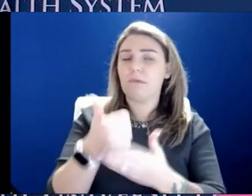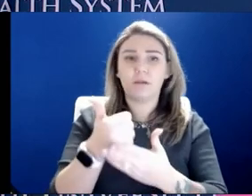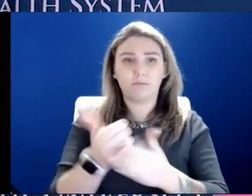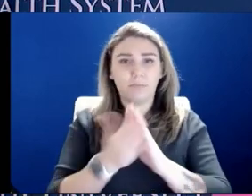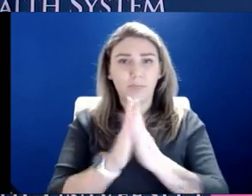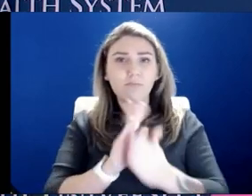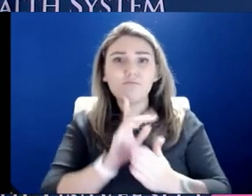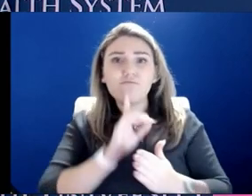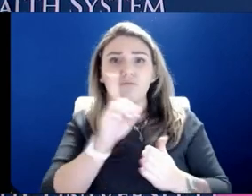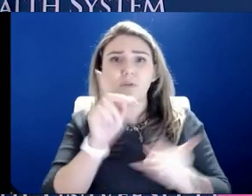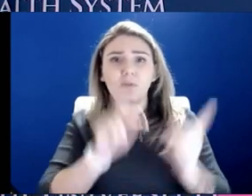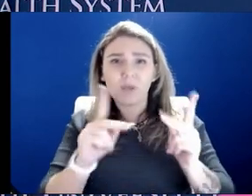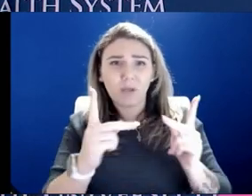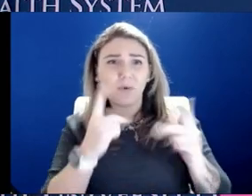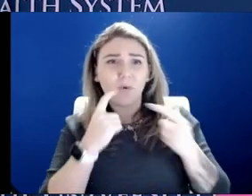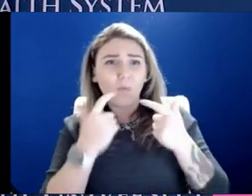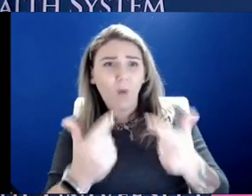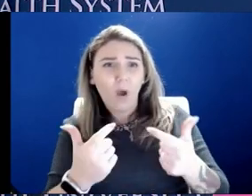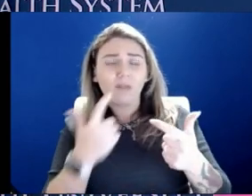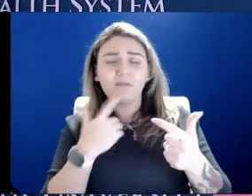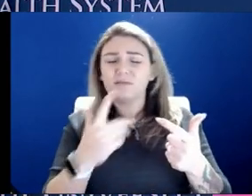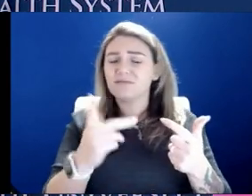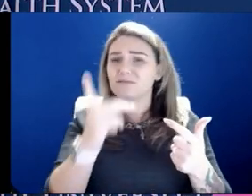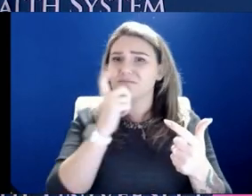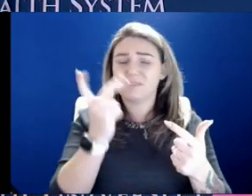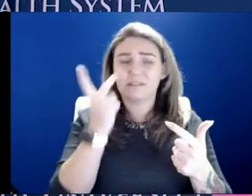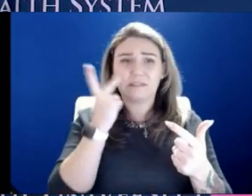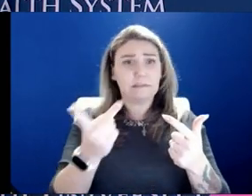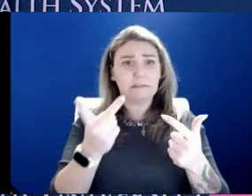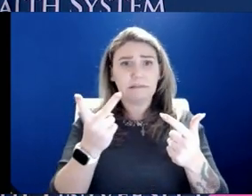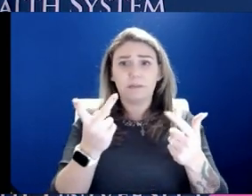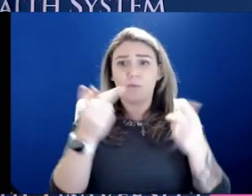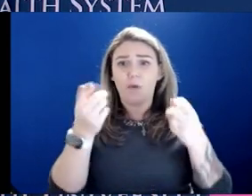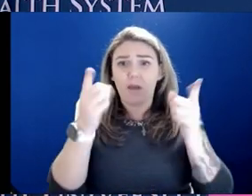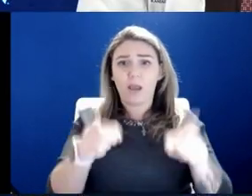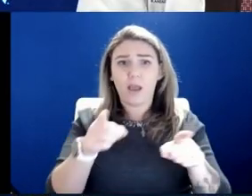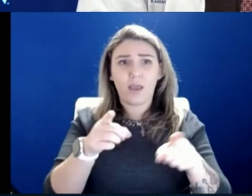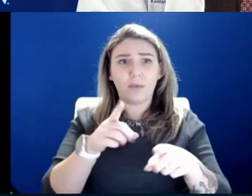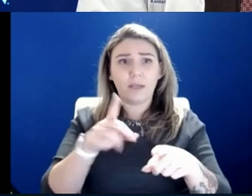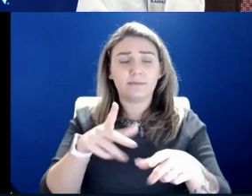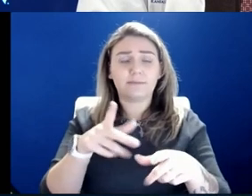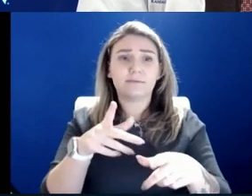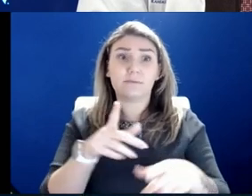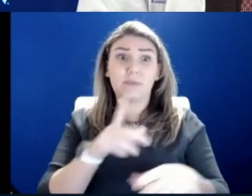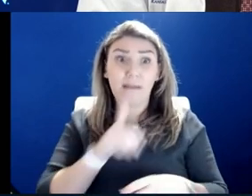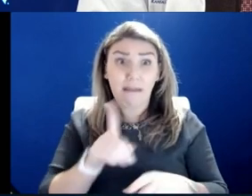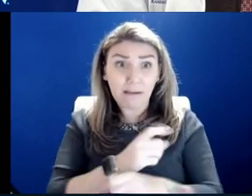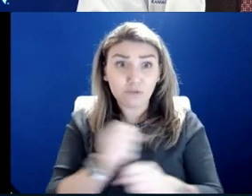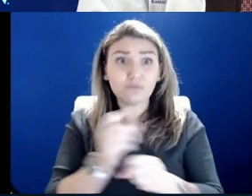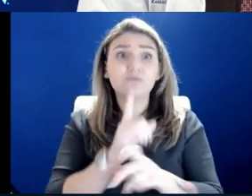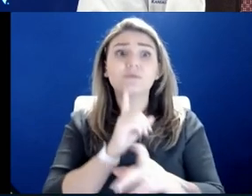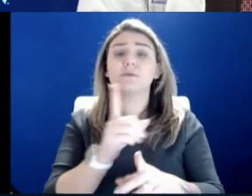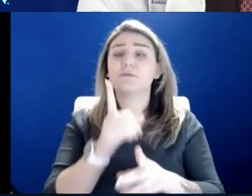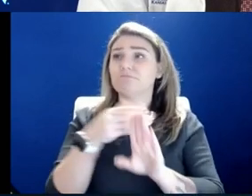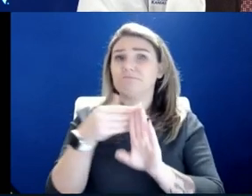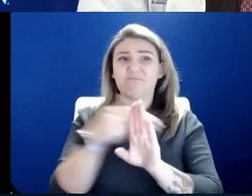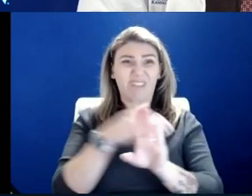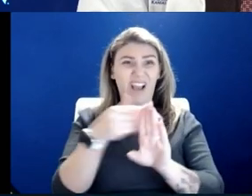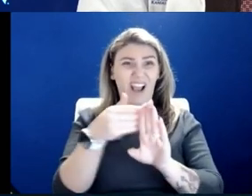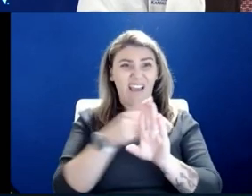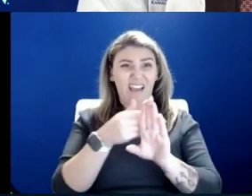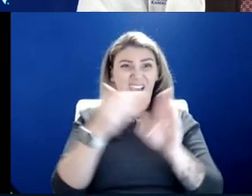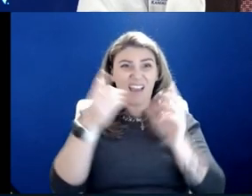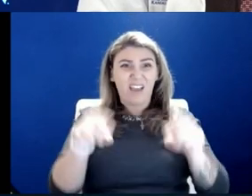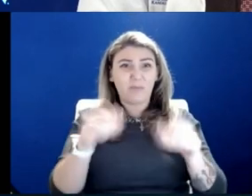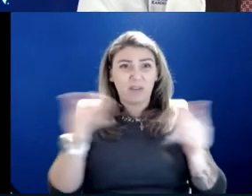Again, seeing things that they don't get to see really what's going on behind closed doors. Yeah, it is. It does tear at your heart. And having been an ICU